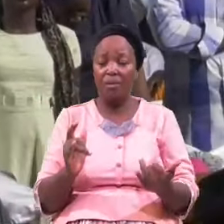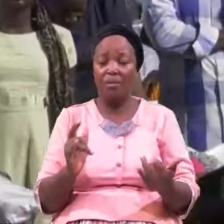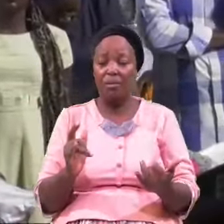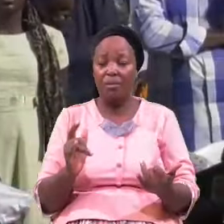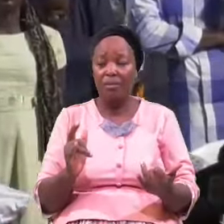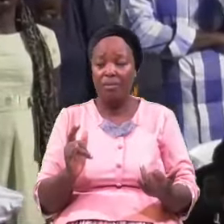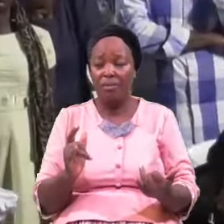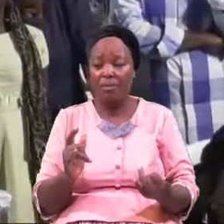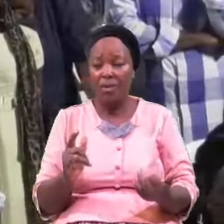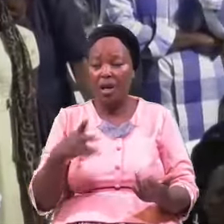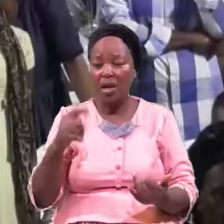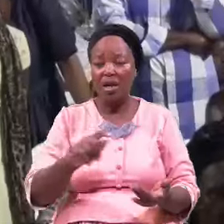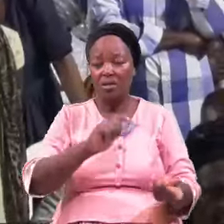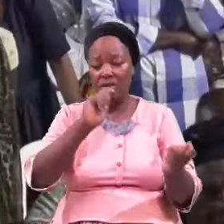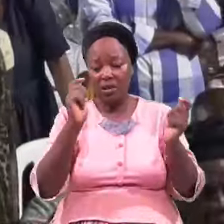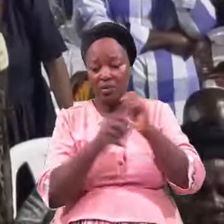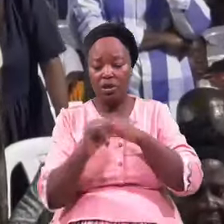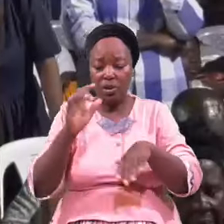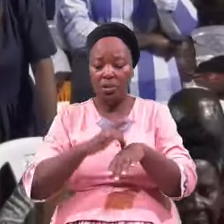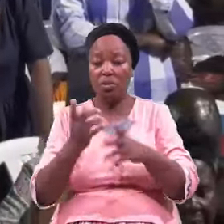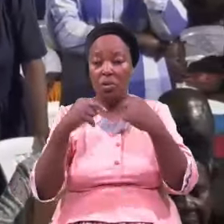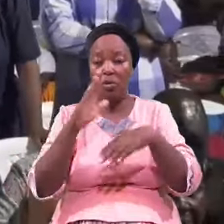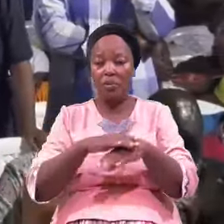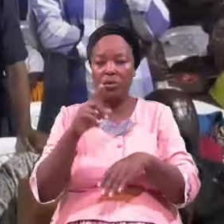The Transforming Touch Comes Upon You